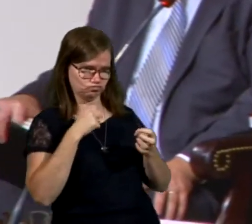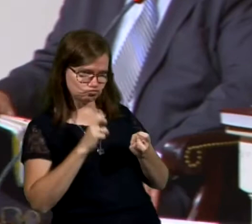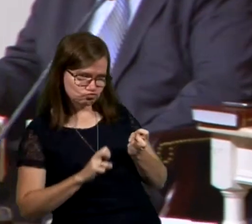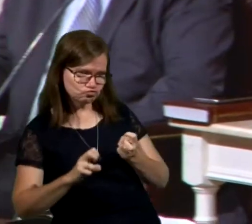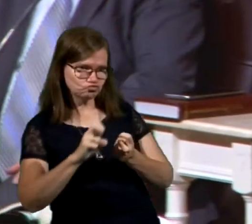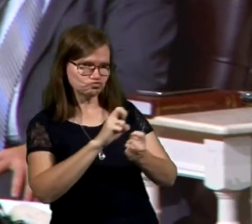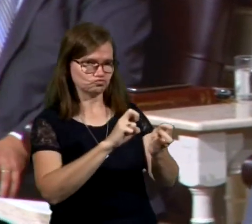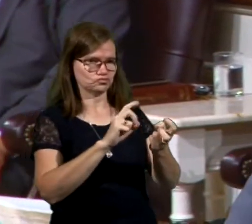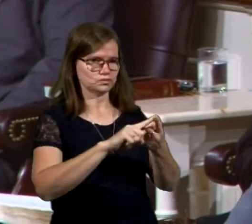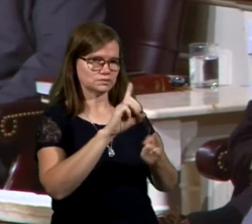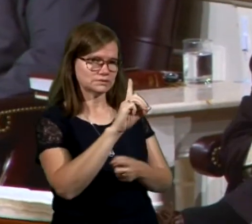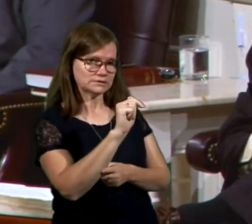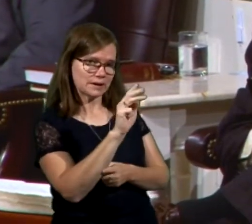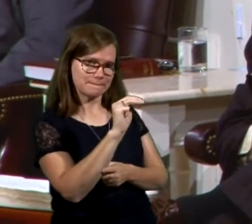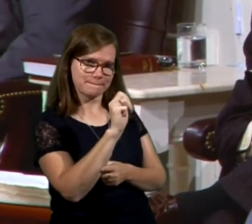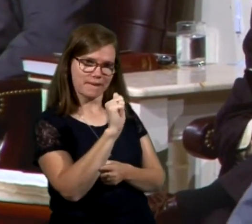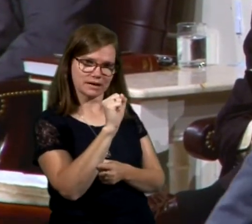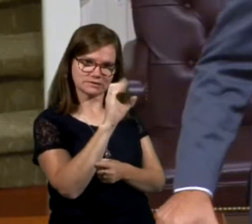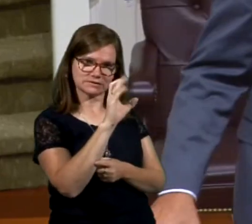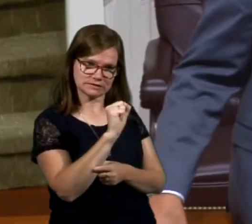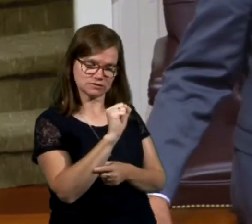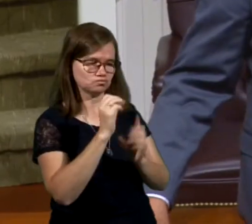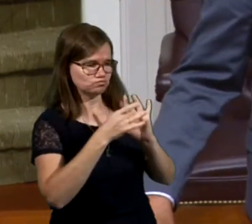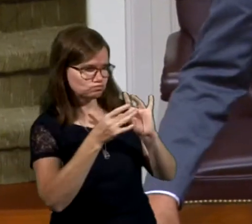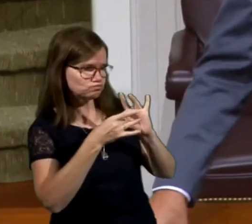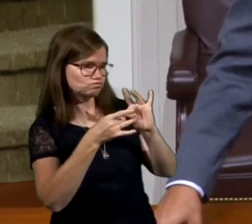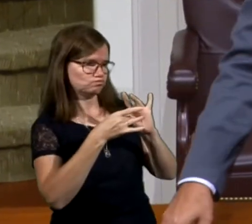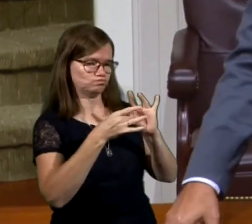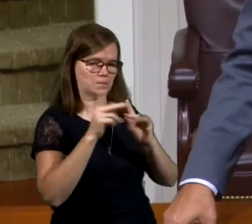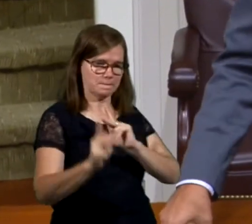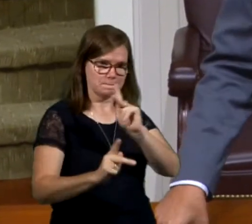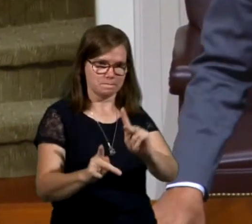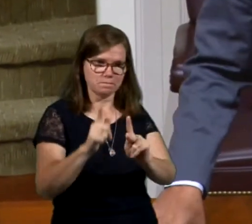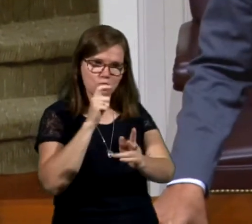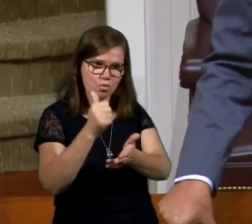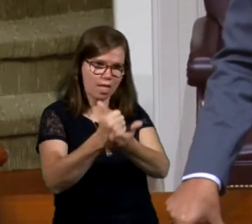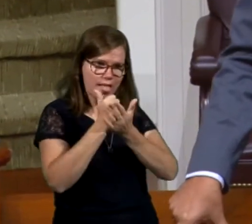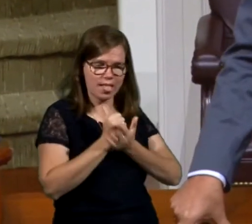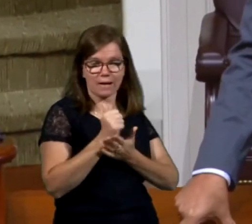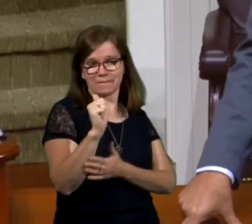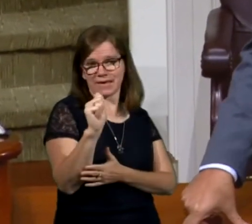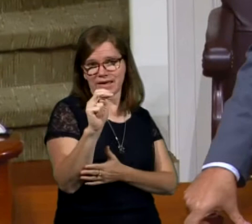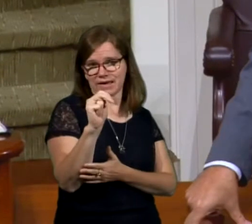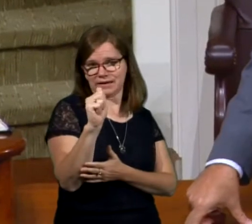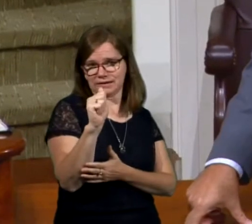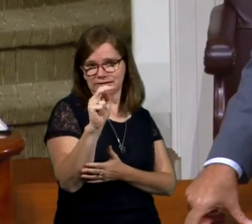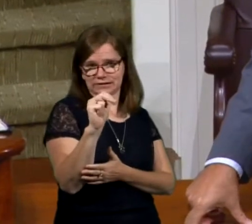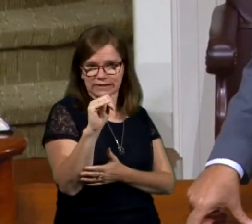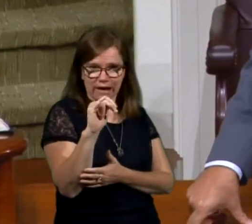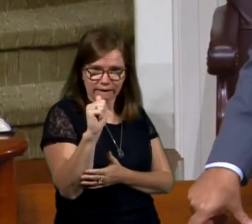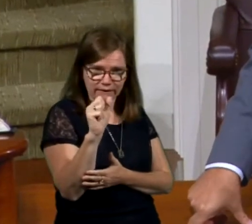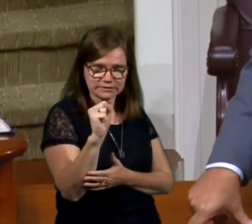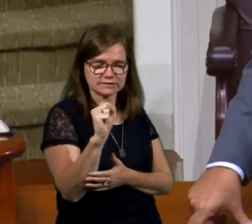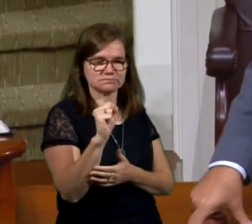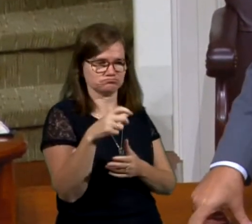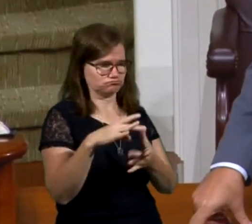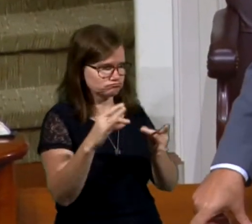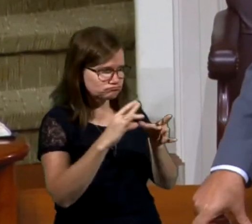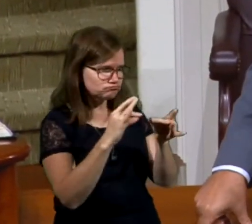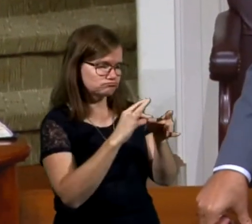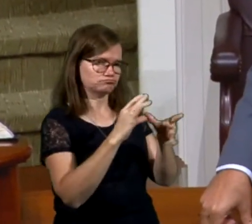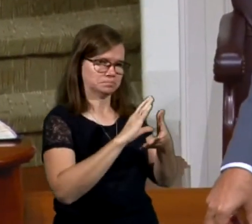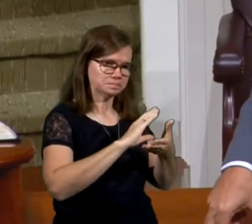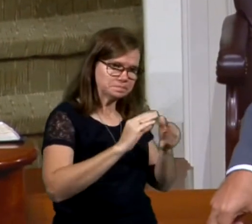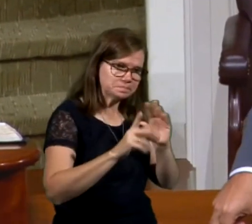shared about the people that were instrumental in helping him grow. Ananias in particular. He told about people and helped them. And he